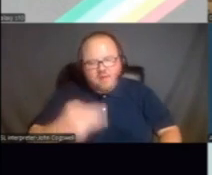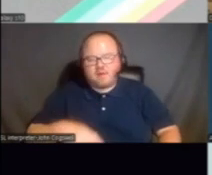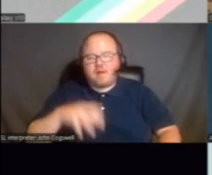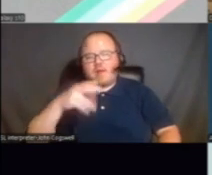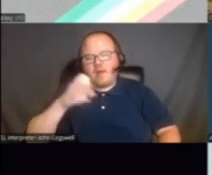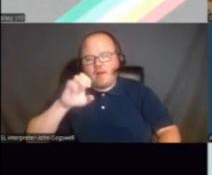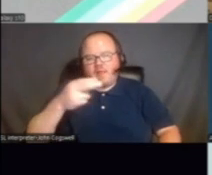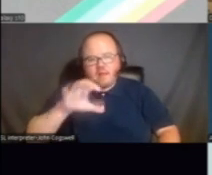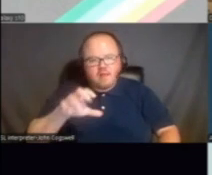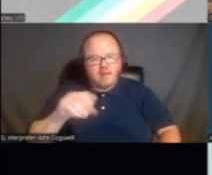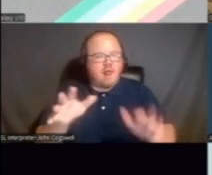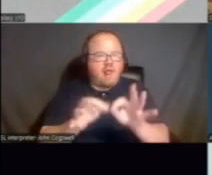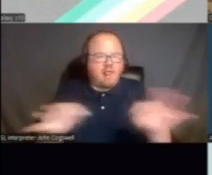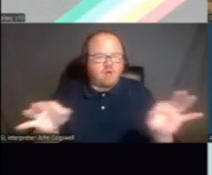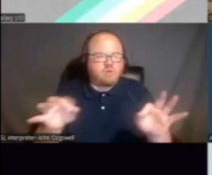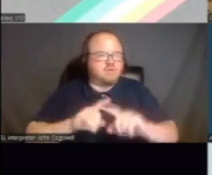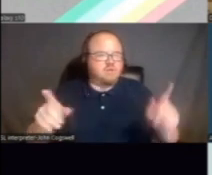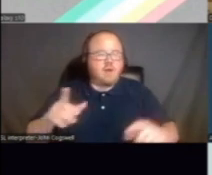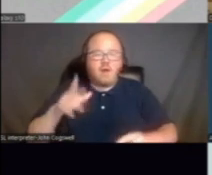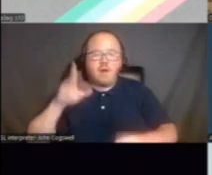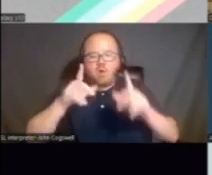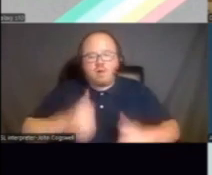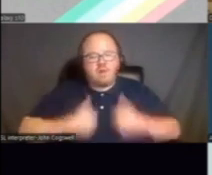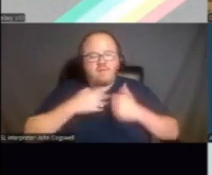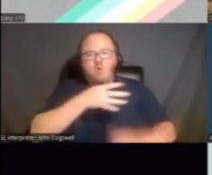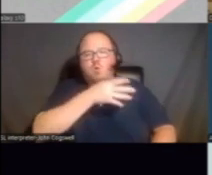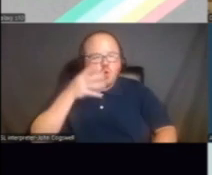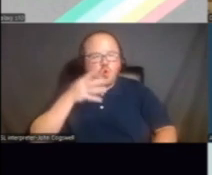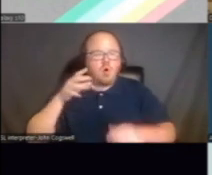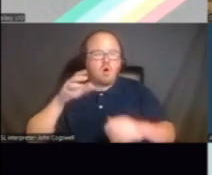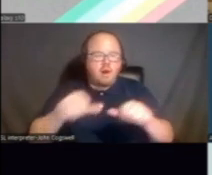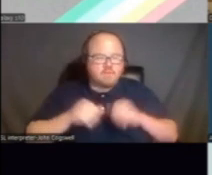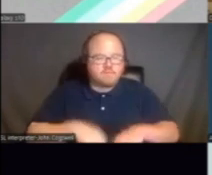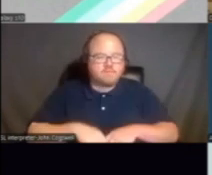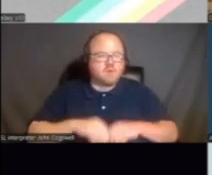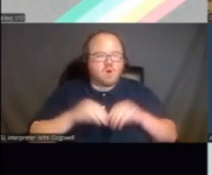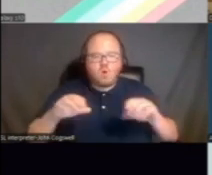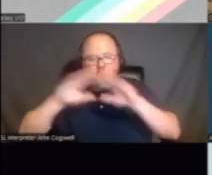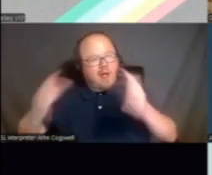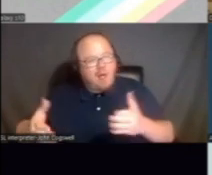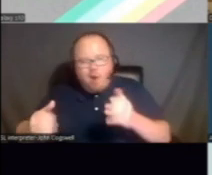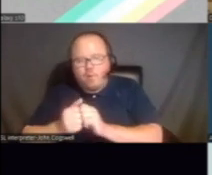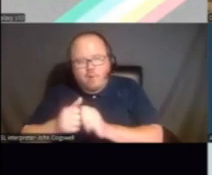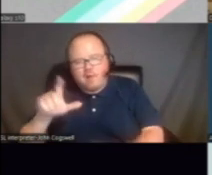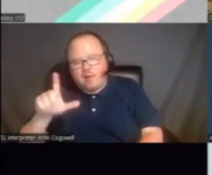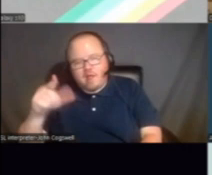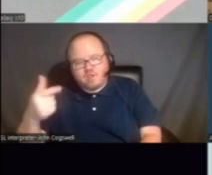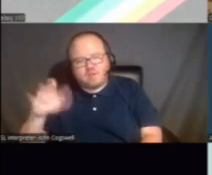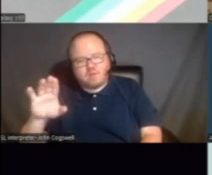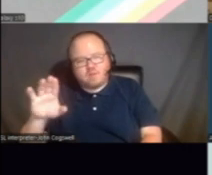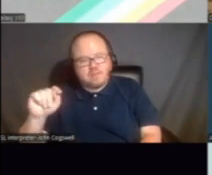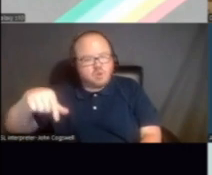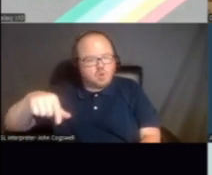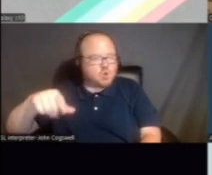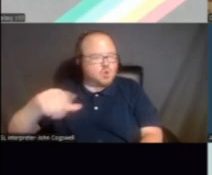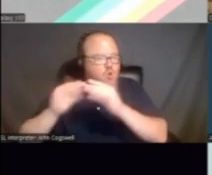communities, and people living in rural areas, people who are unhoused, and the LGBTQ community.